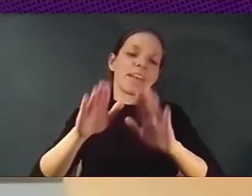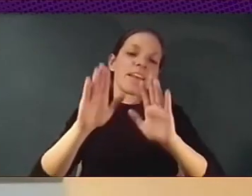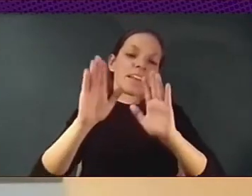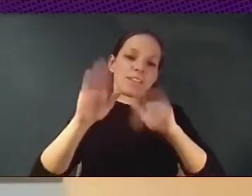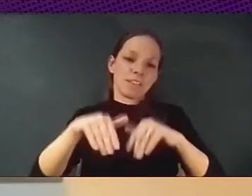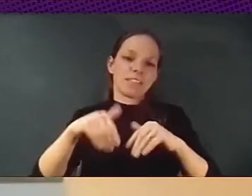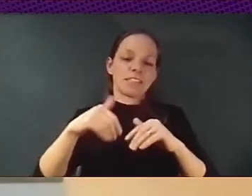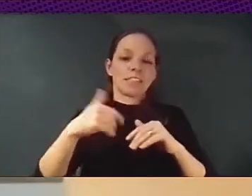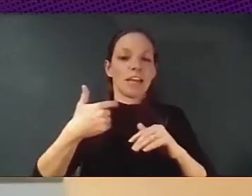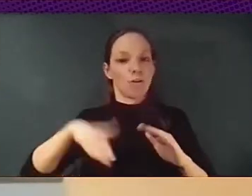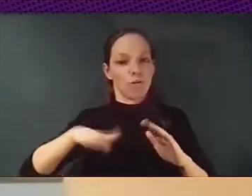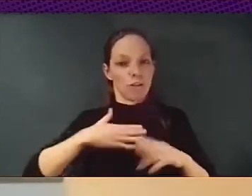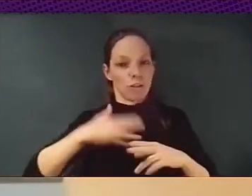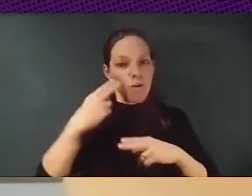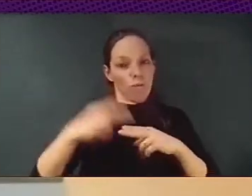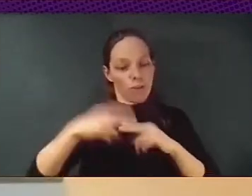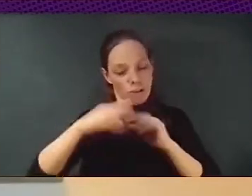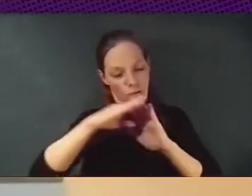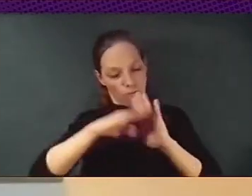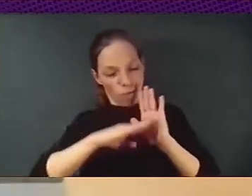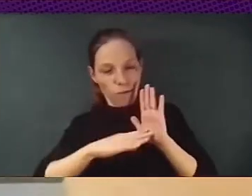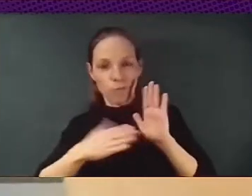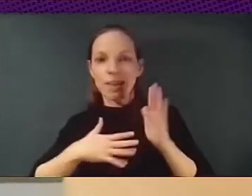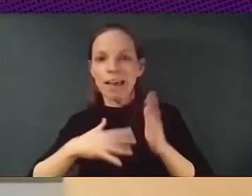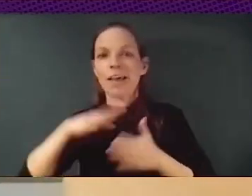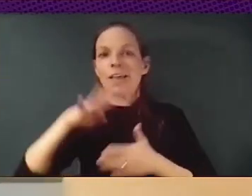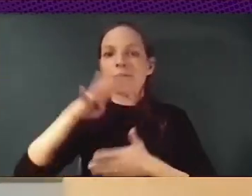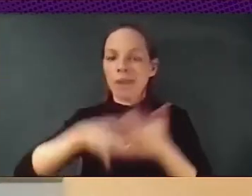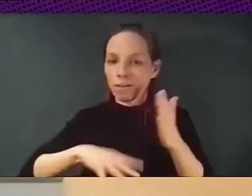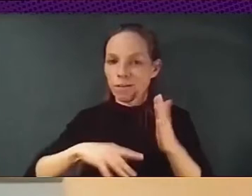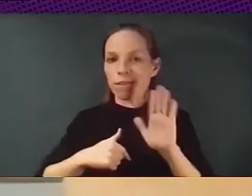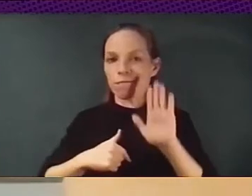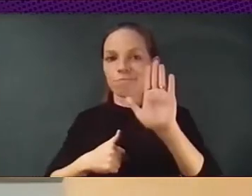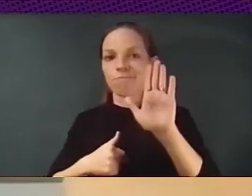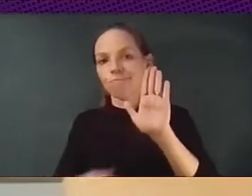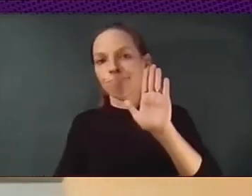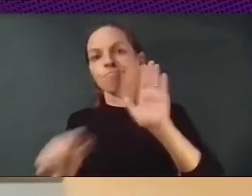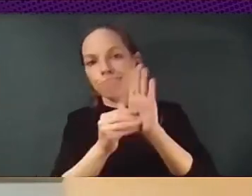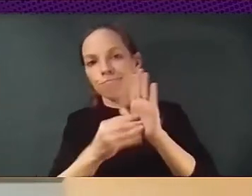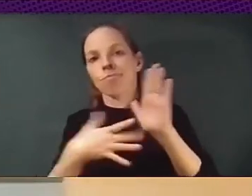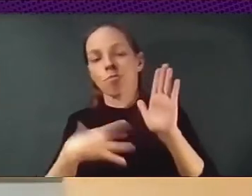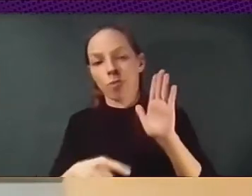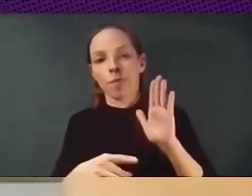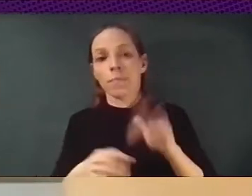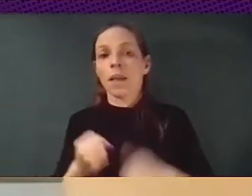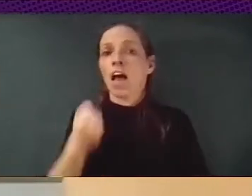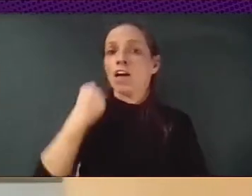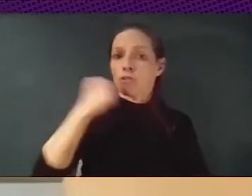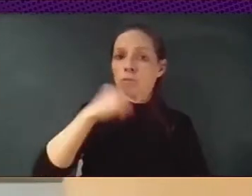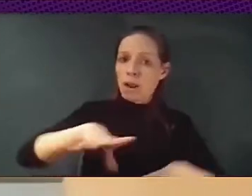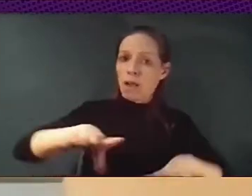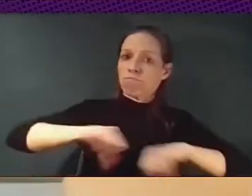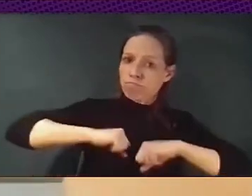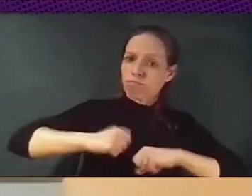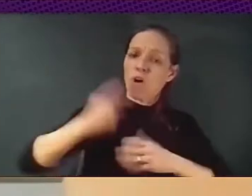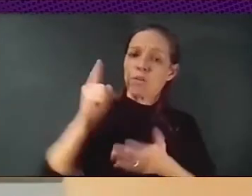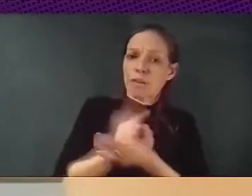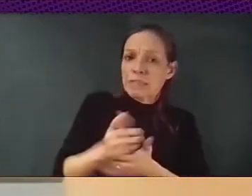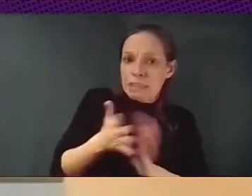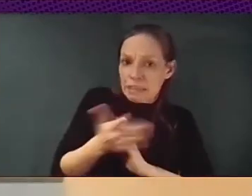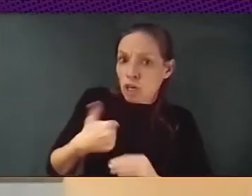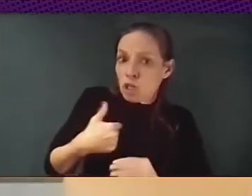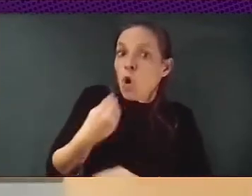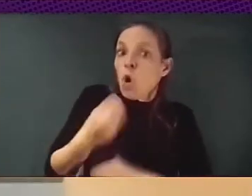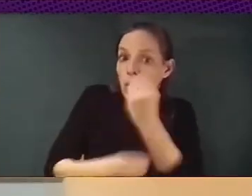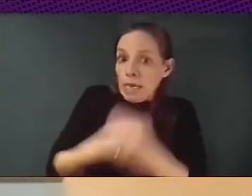sovereignty means that you can leverage this power that you have to solve the question of, you know, to have more